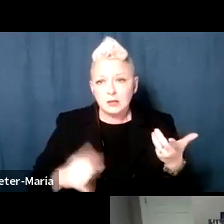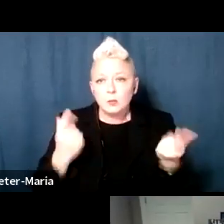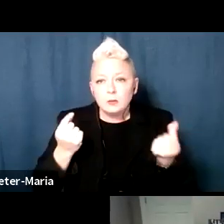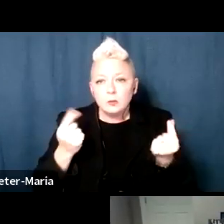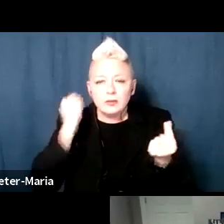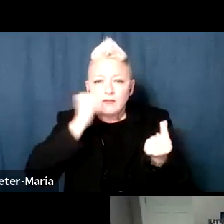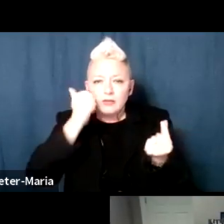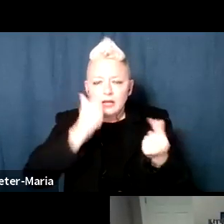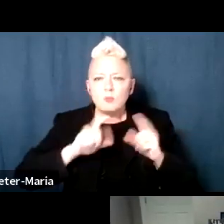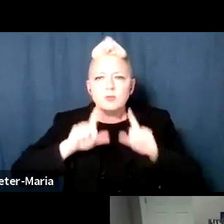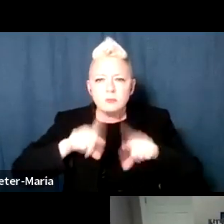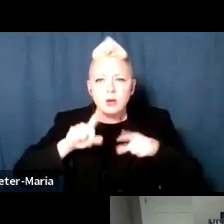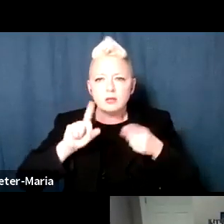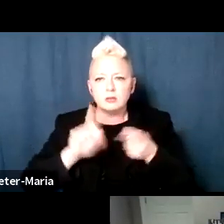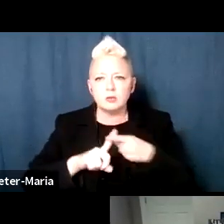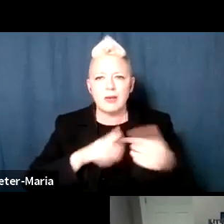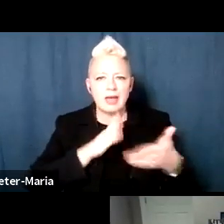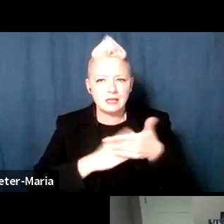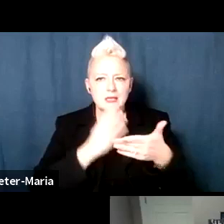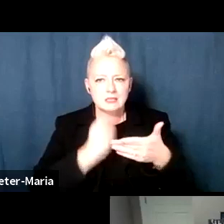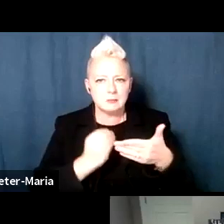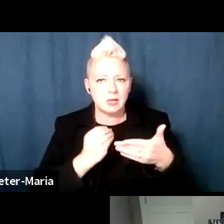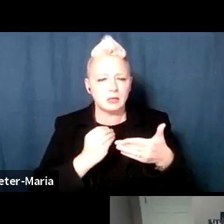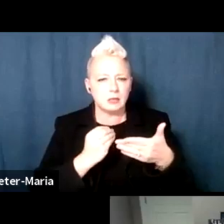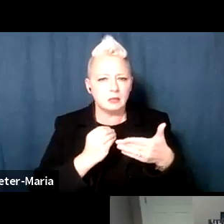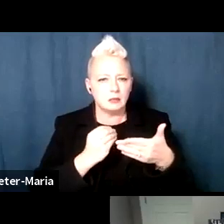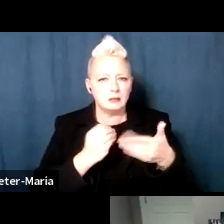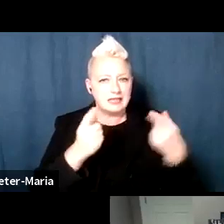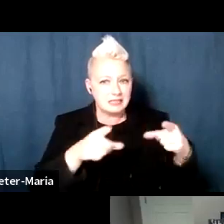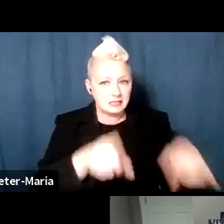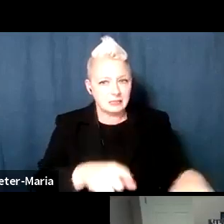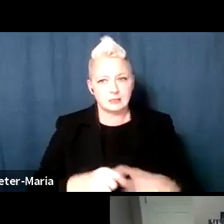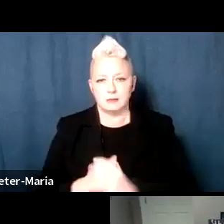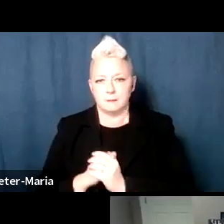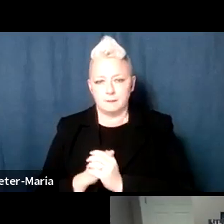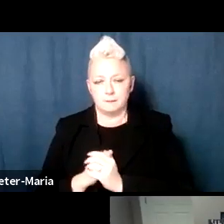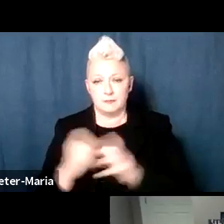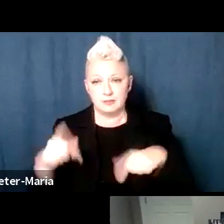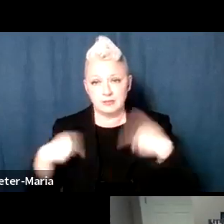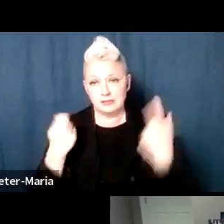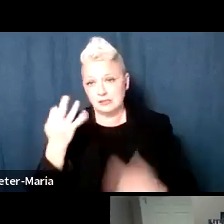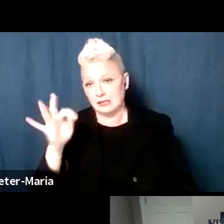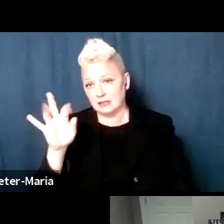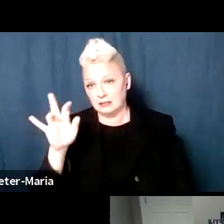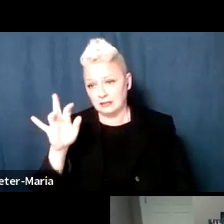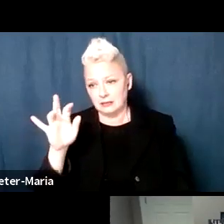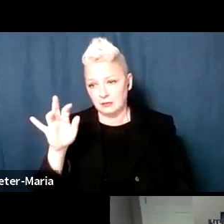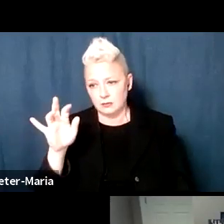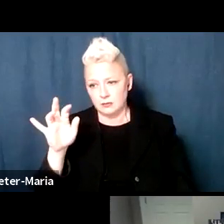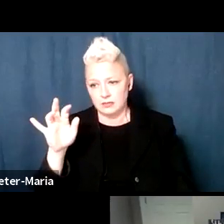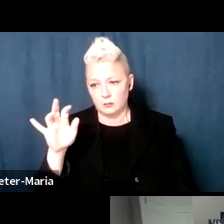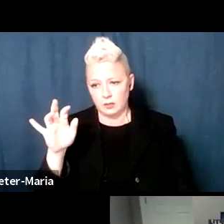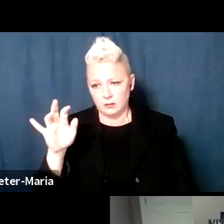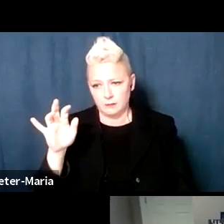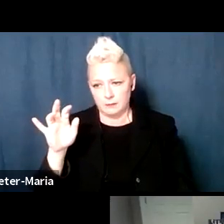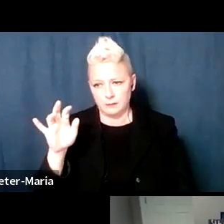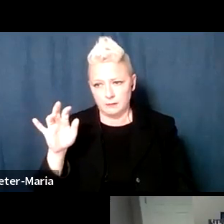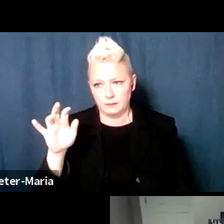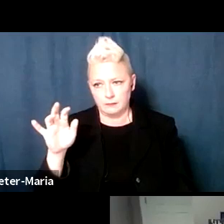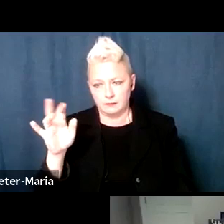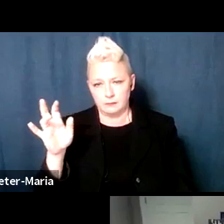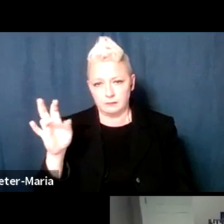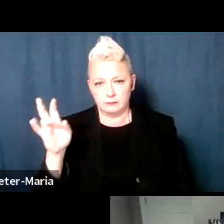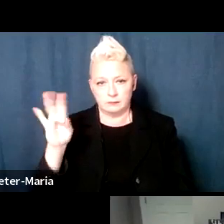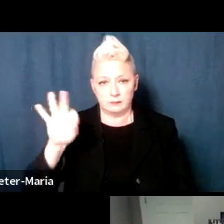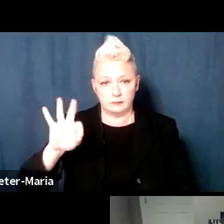We're responding to anti-Semitic incidents. So since 1979, ADL has been putting out an audit of